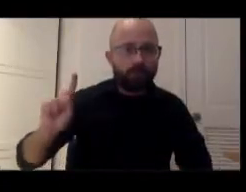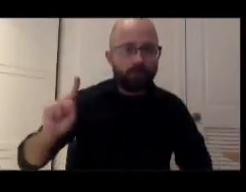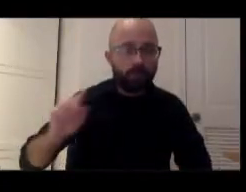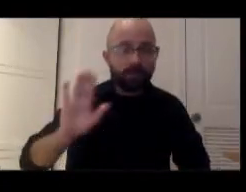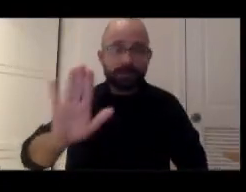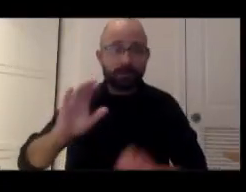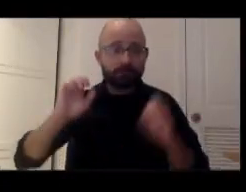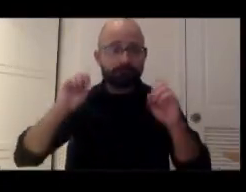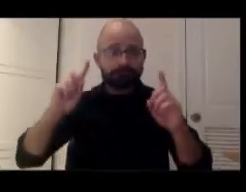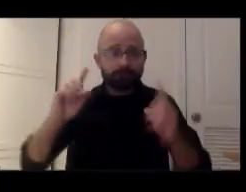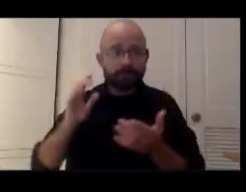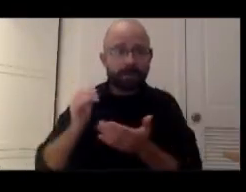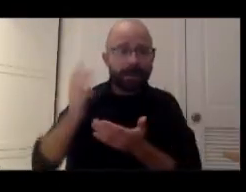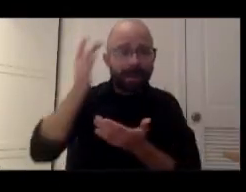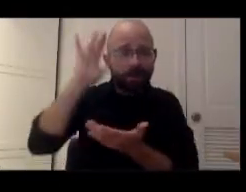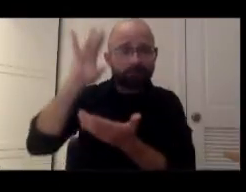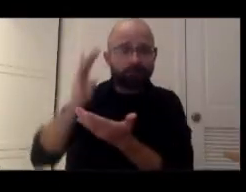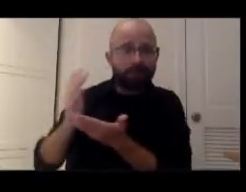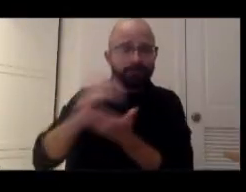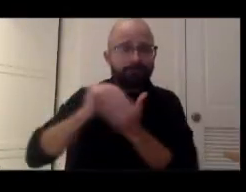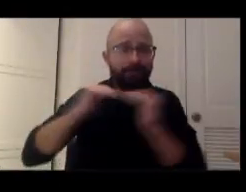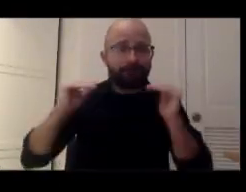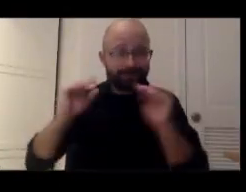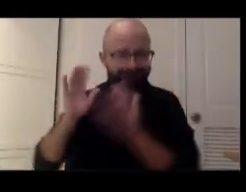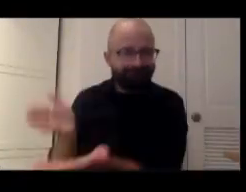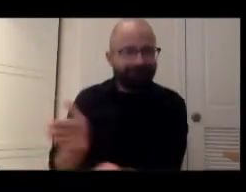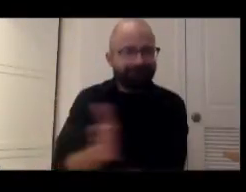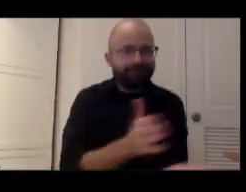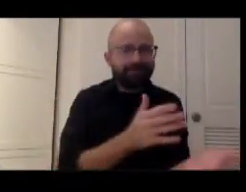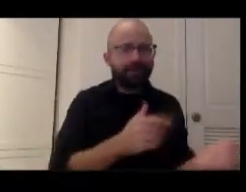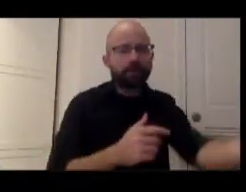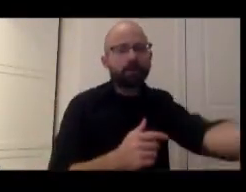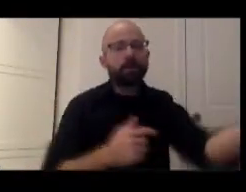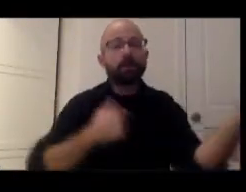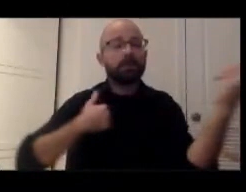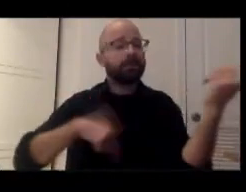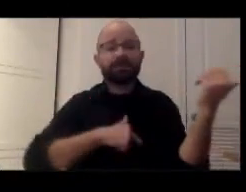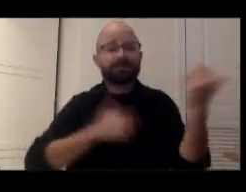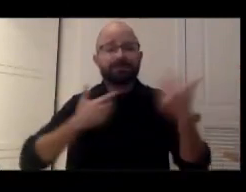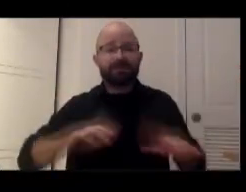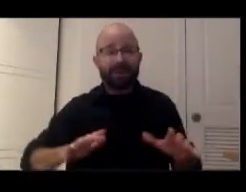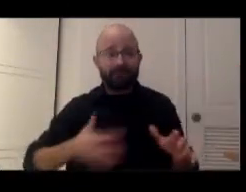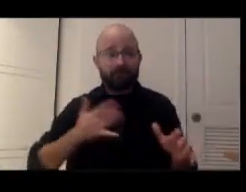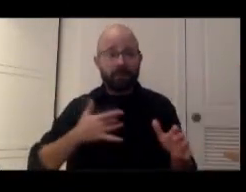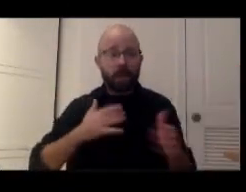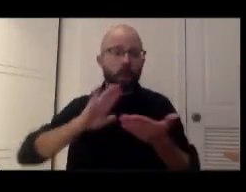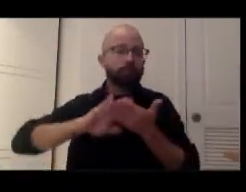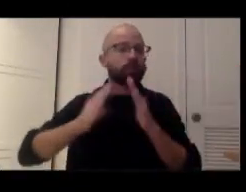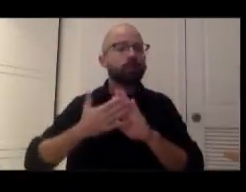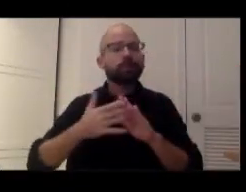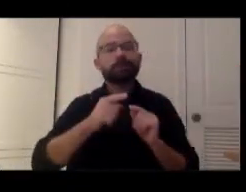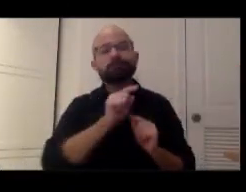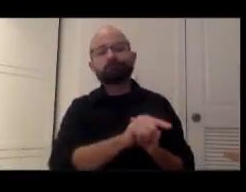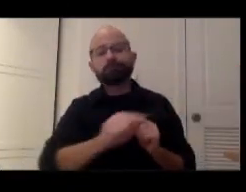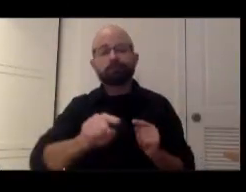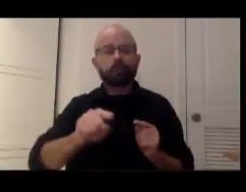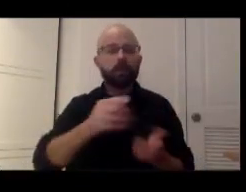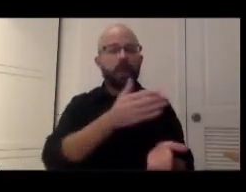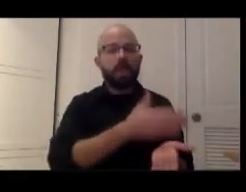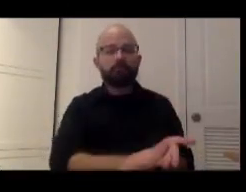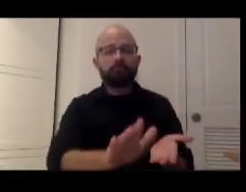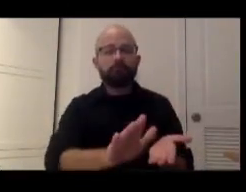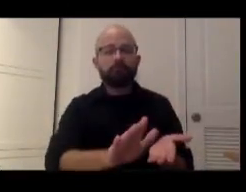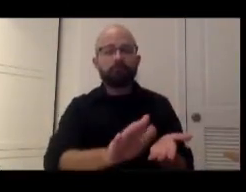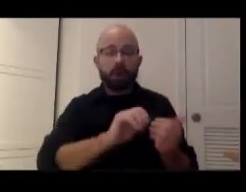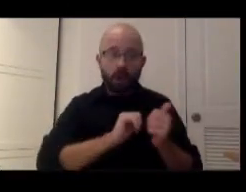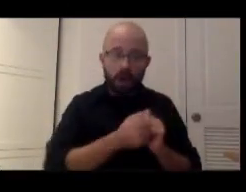this. We don't want to have another cycle of communities feeling that they are being told how they should think, what